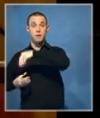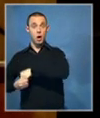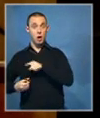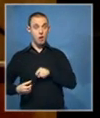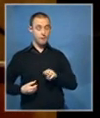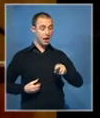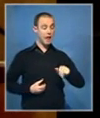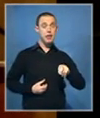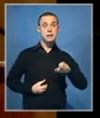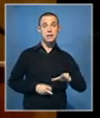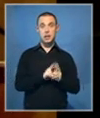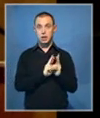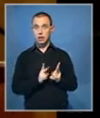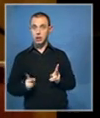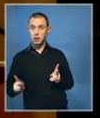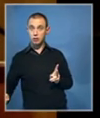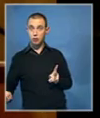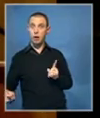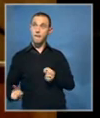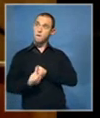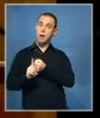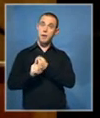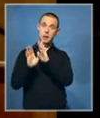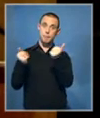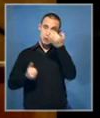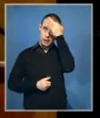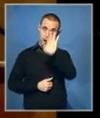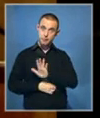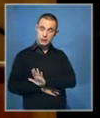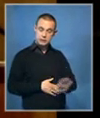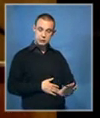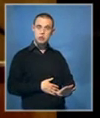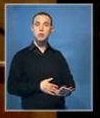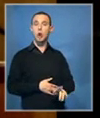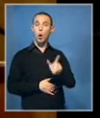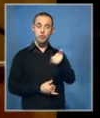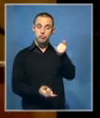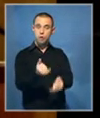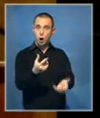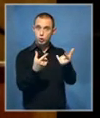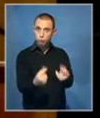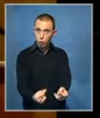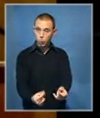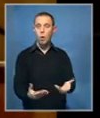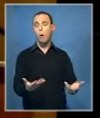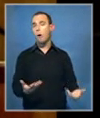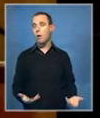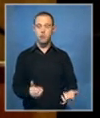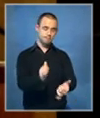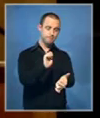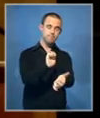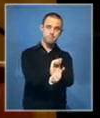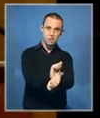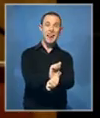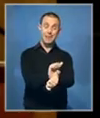they committed another offense which was merely an offense because a prohibition of one of the organizations was in false will be